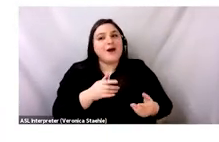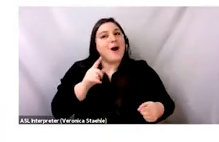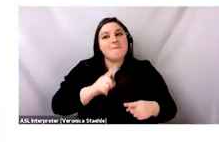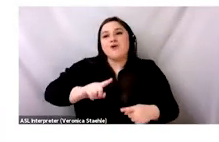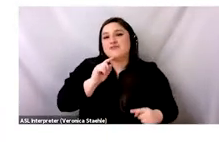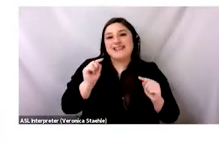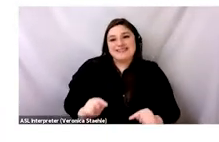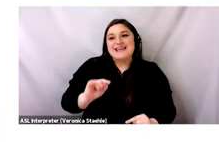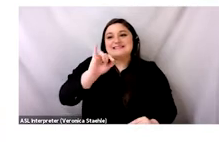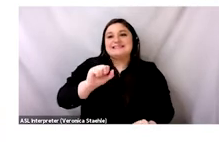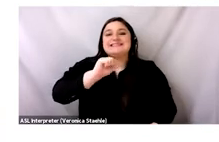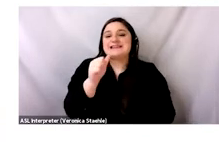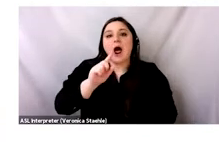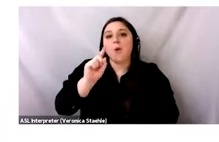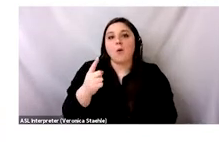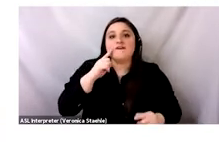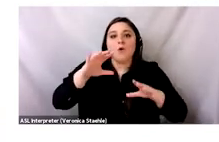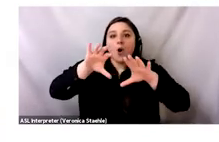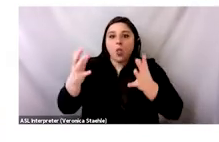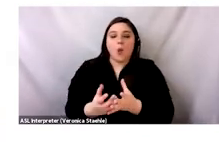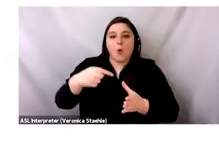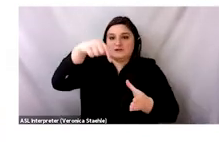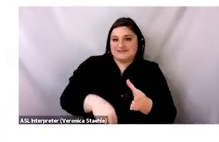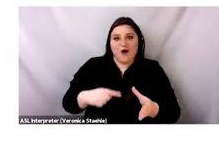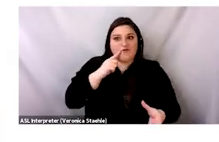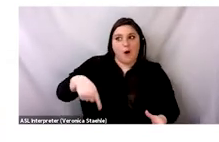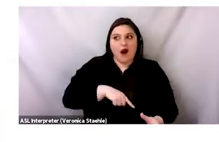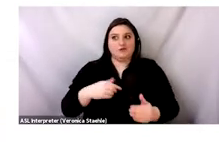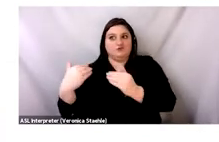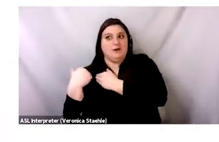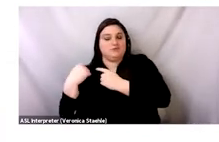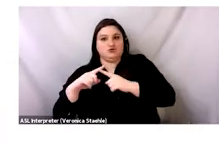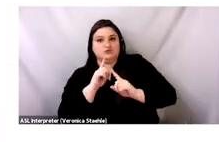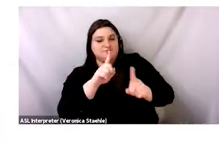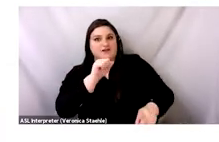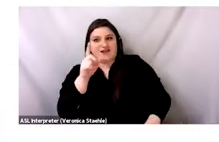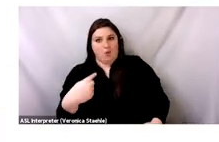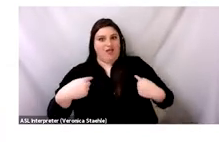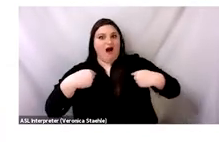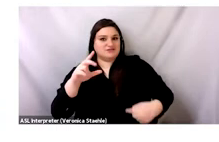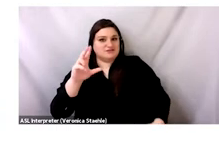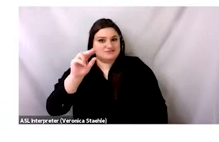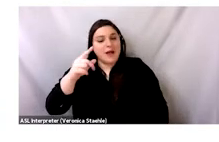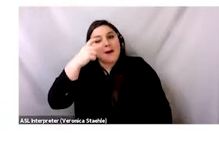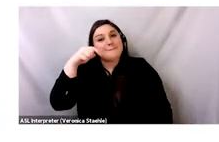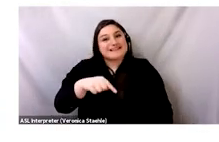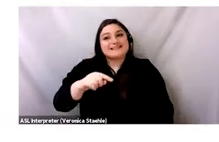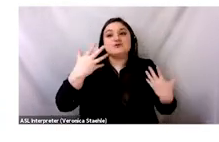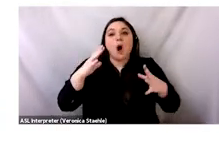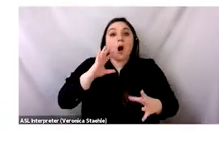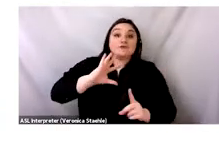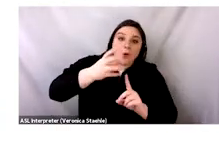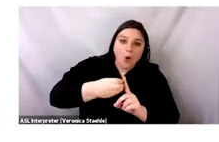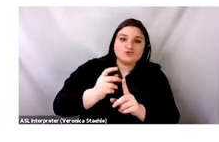or into continental. But the issue is, it's not something that is just on the surface. It's not something you just put a stop to. Because if